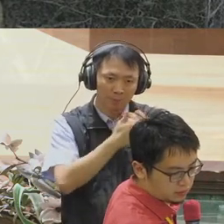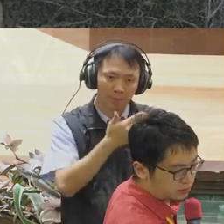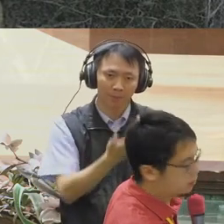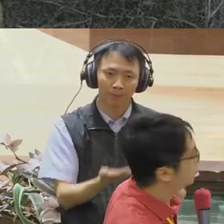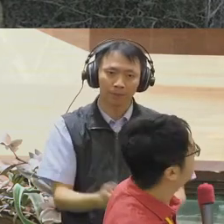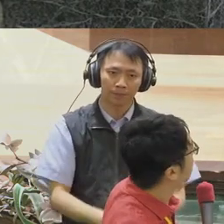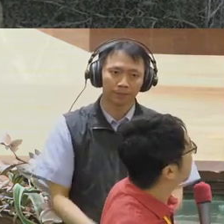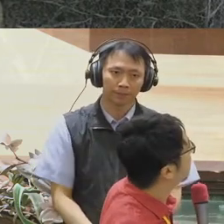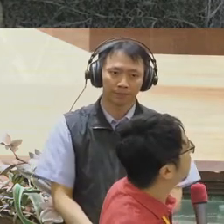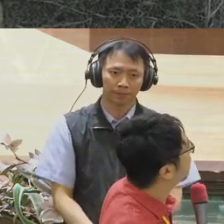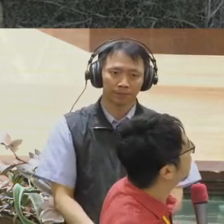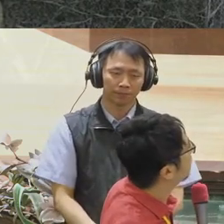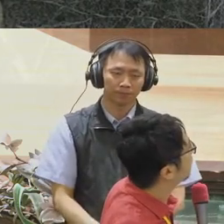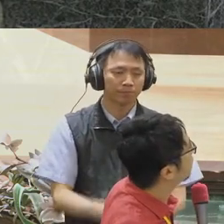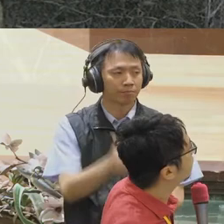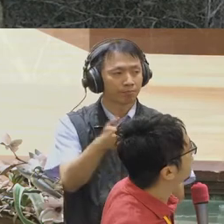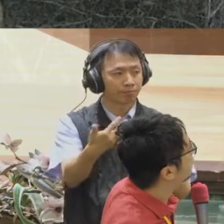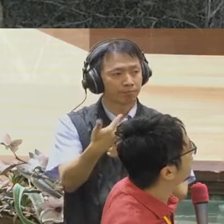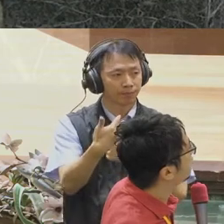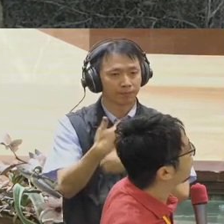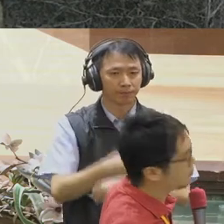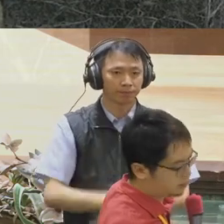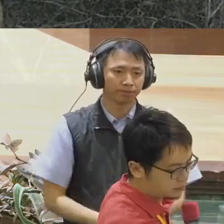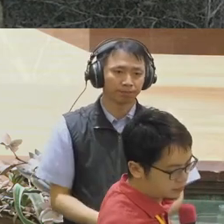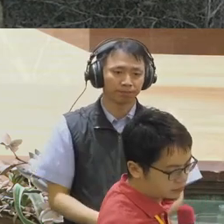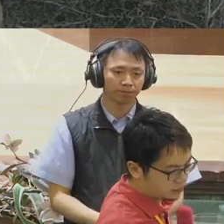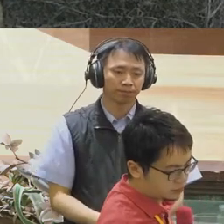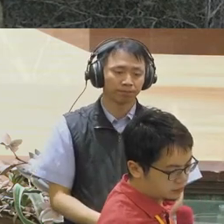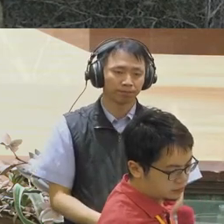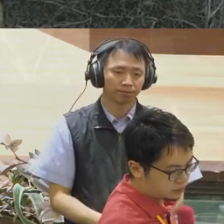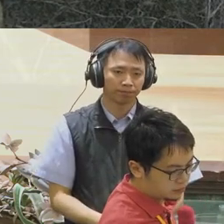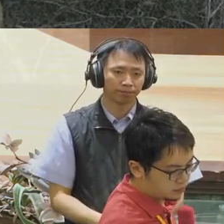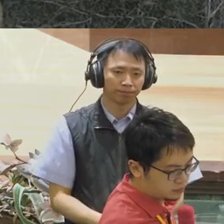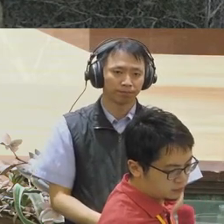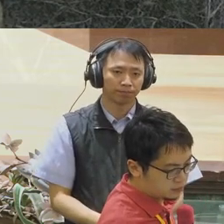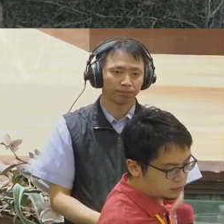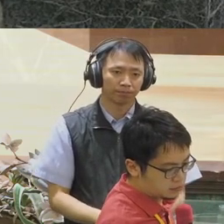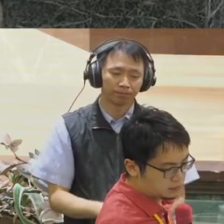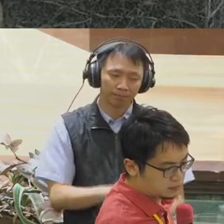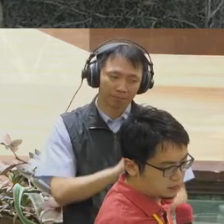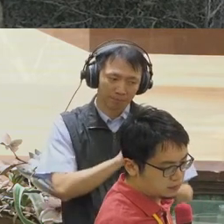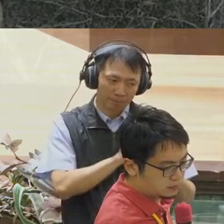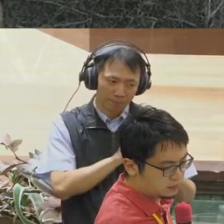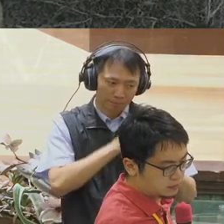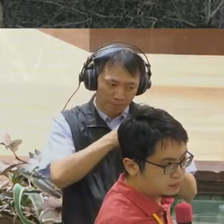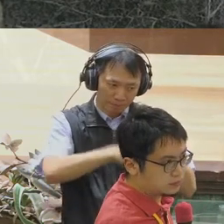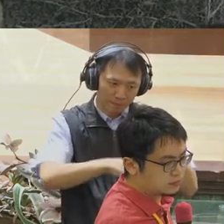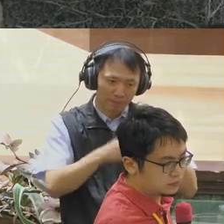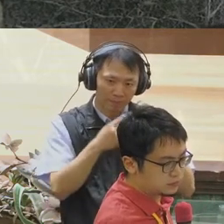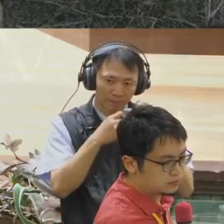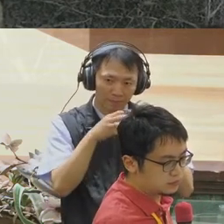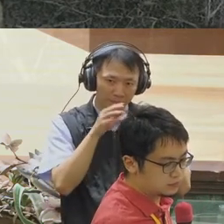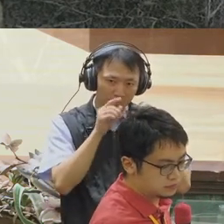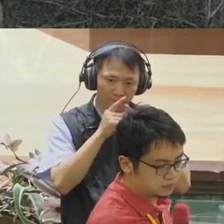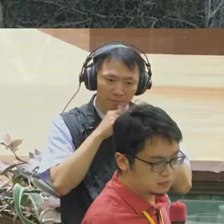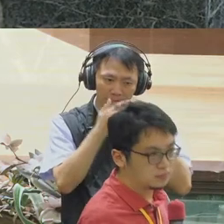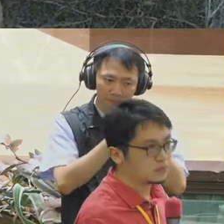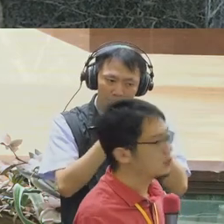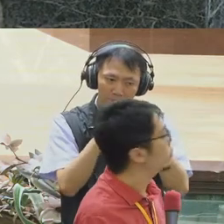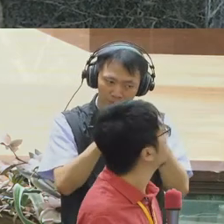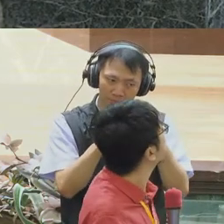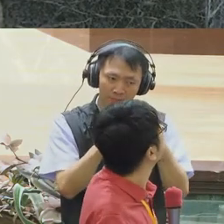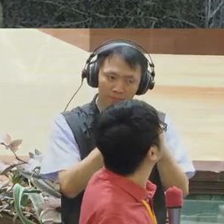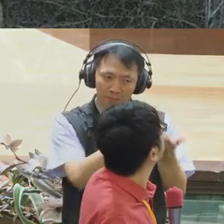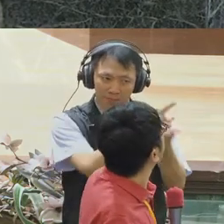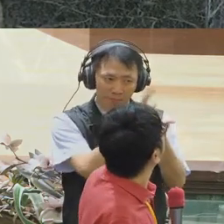Thanks so much for that question. Personal data protection has to be a priority at every step.